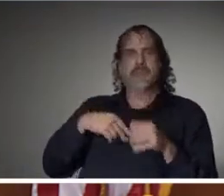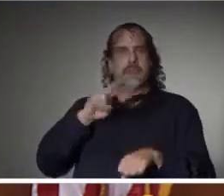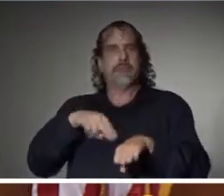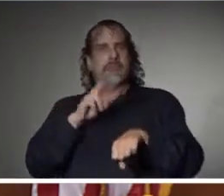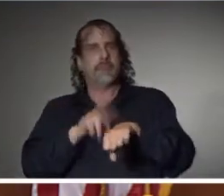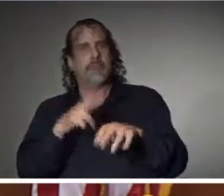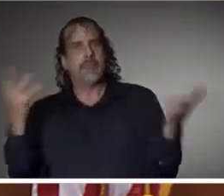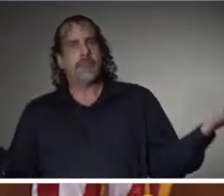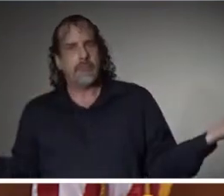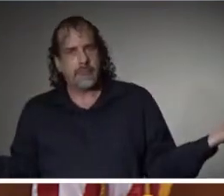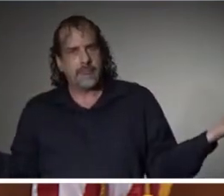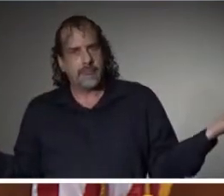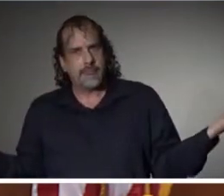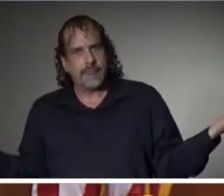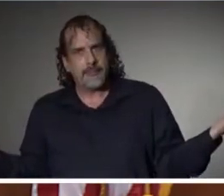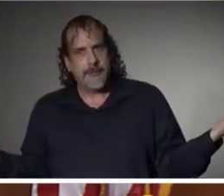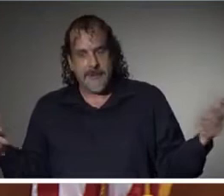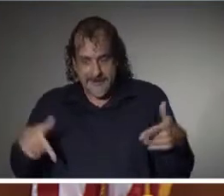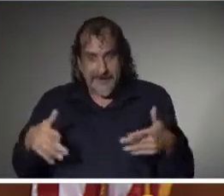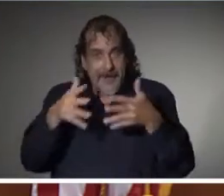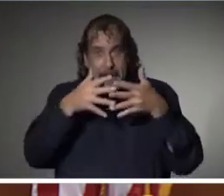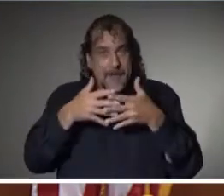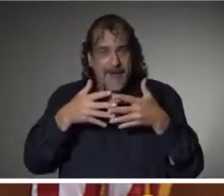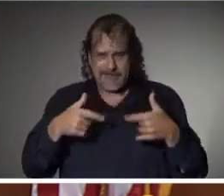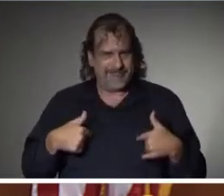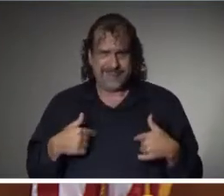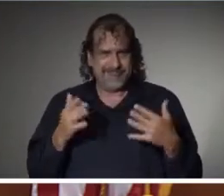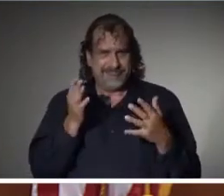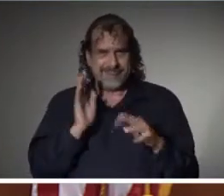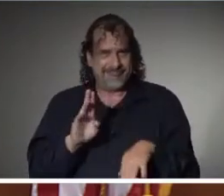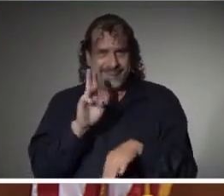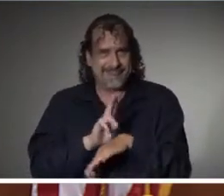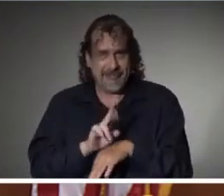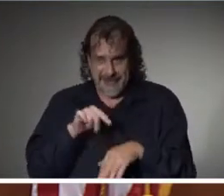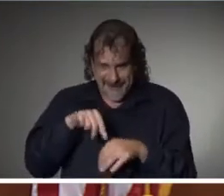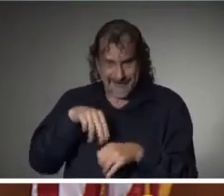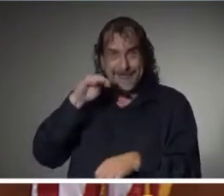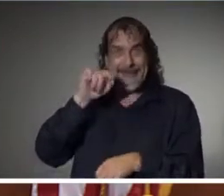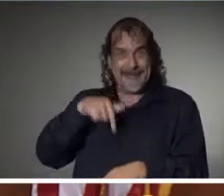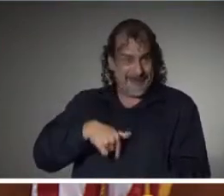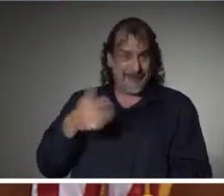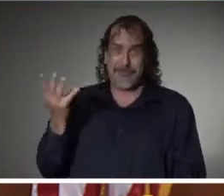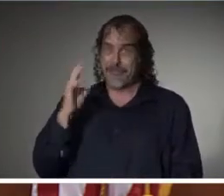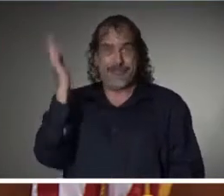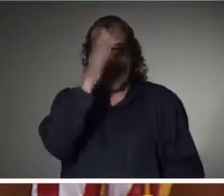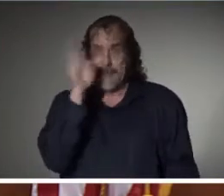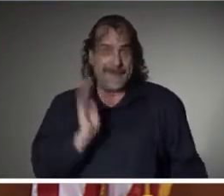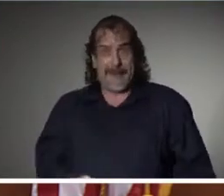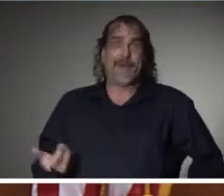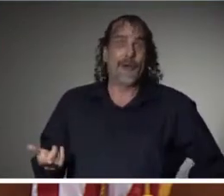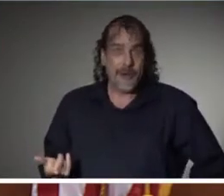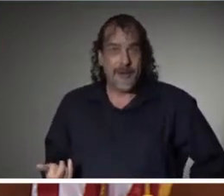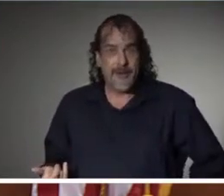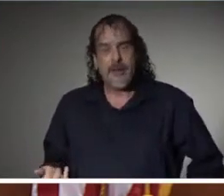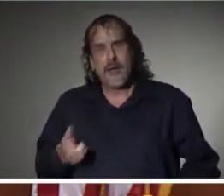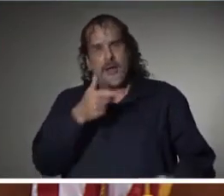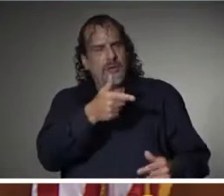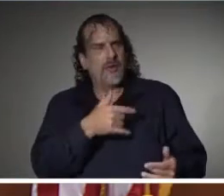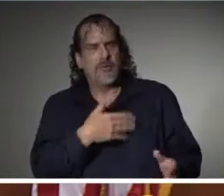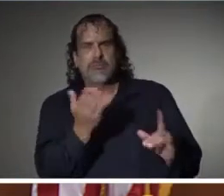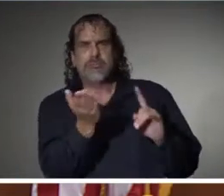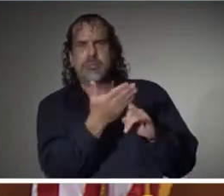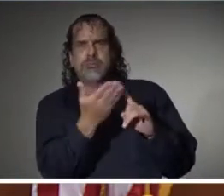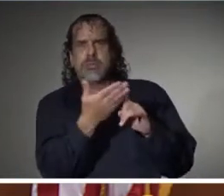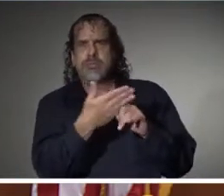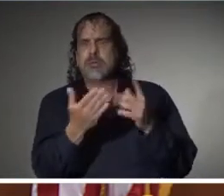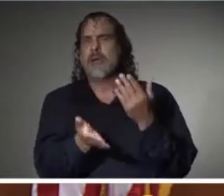somewhat normal. Well, in America, that hadn't been the case, and it's certainly in the case in Mississippi. And so they had an easier time convincing